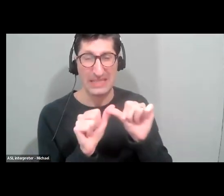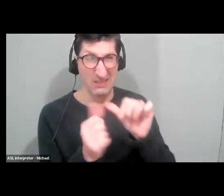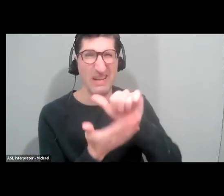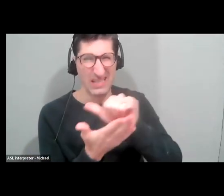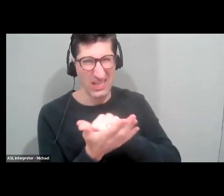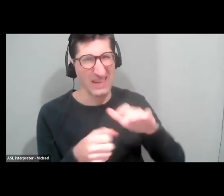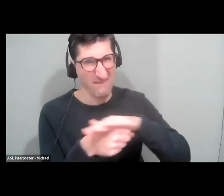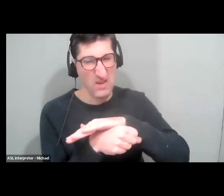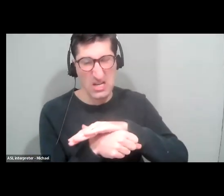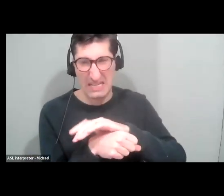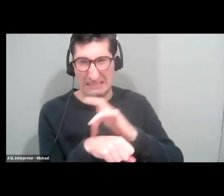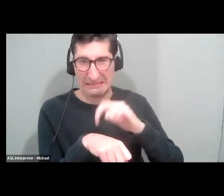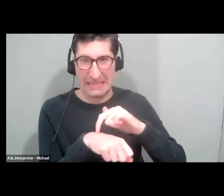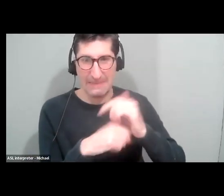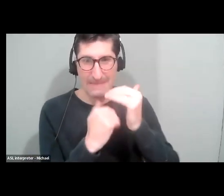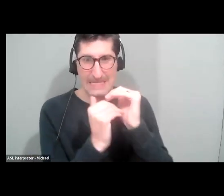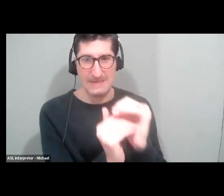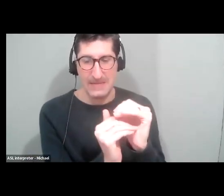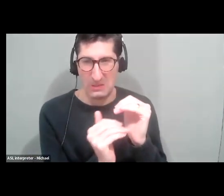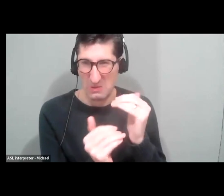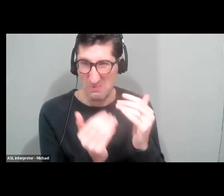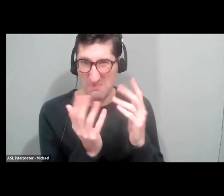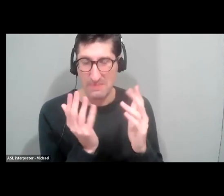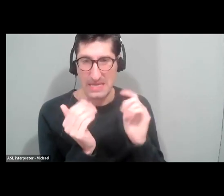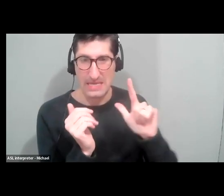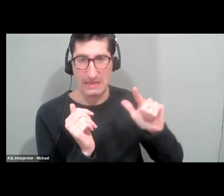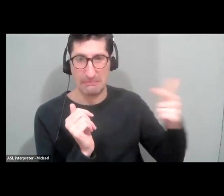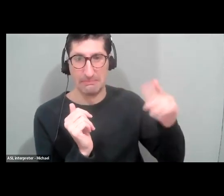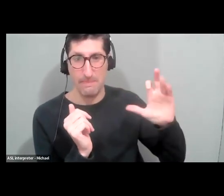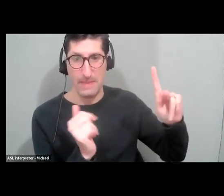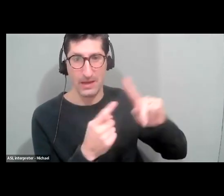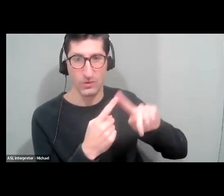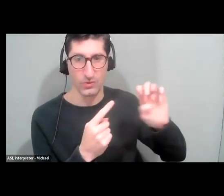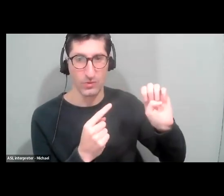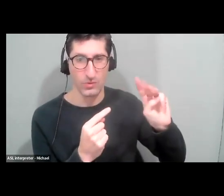so I will turn it back to you, Emily.